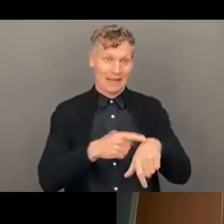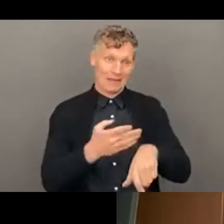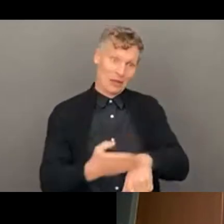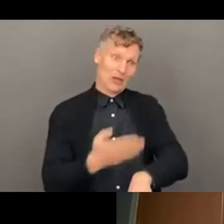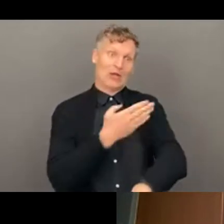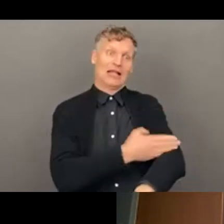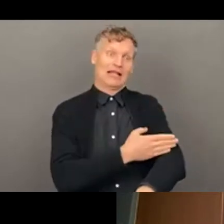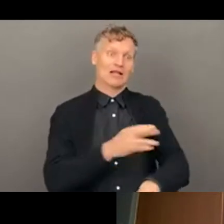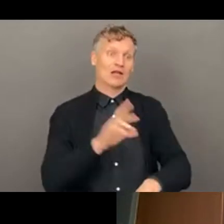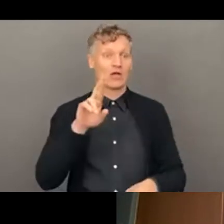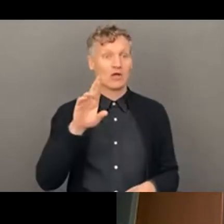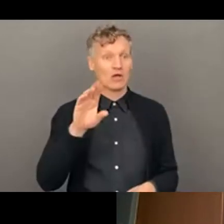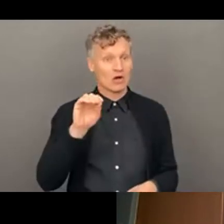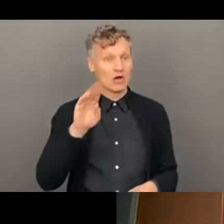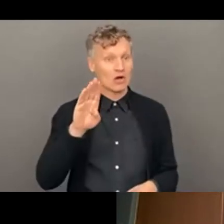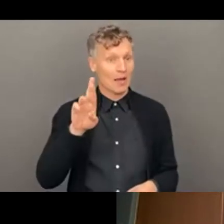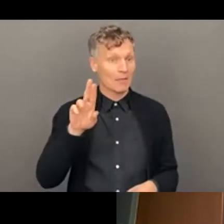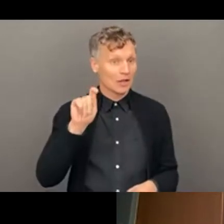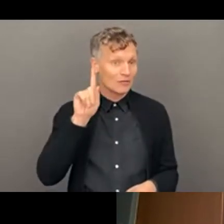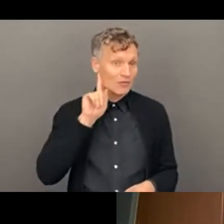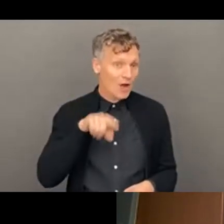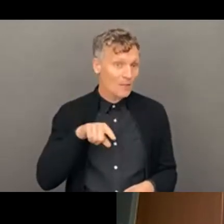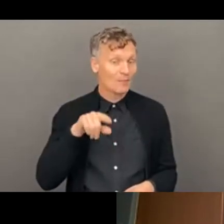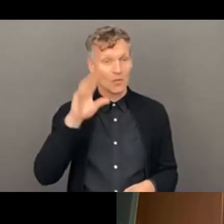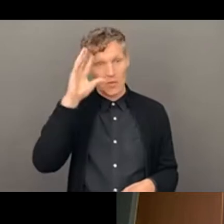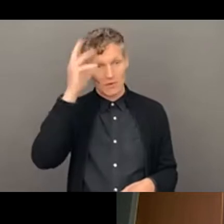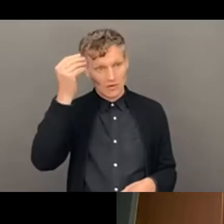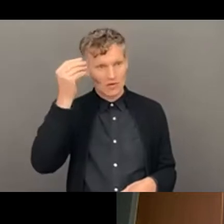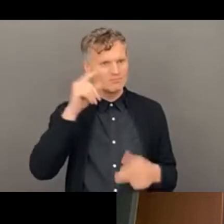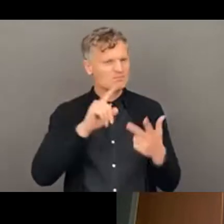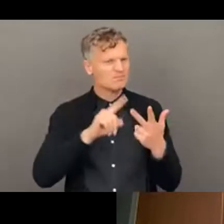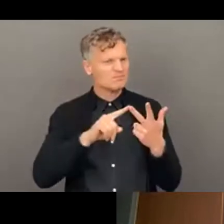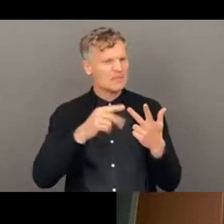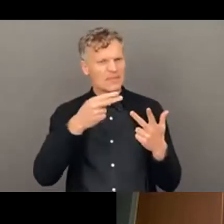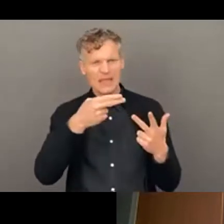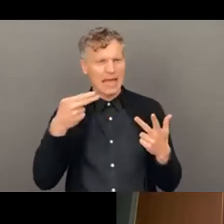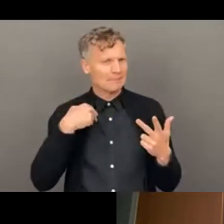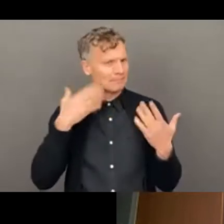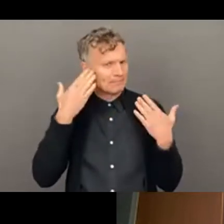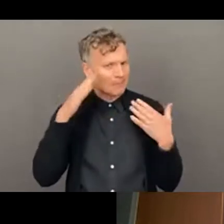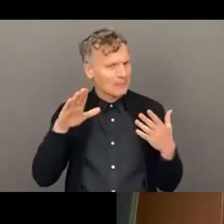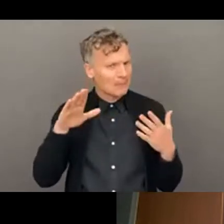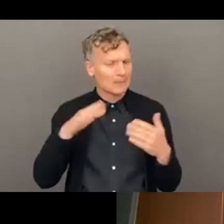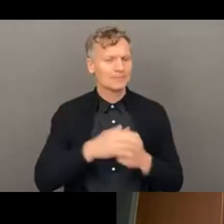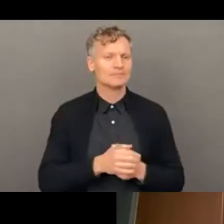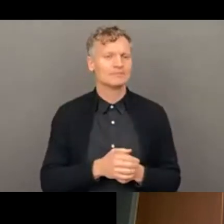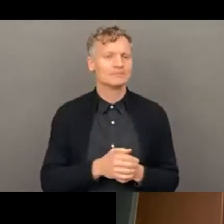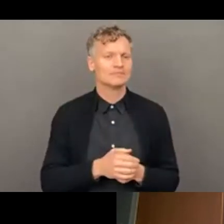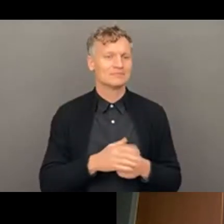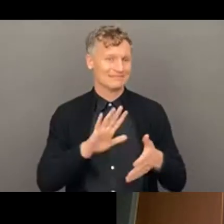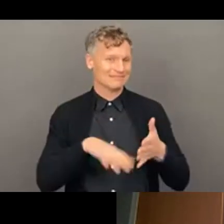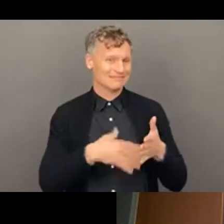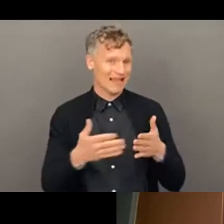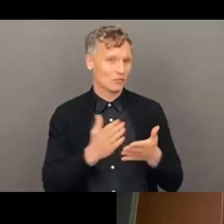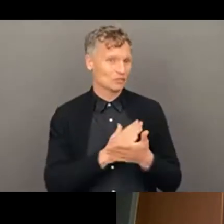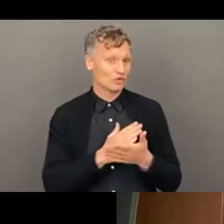Robert and Oliver. And, um, I, I don't know the name of our third, um, sign language interpreter, but